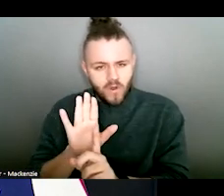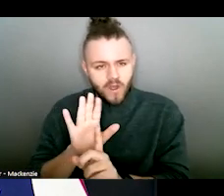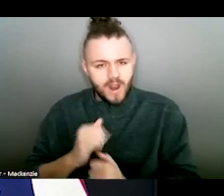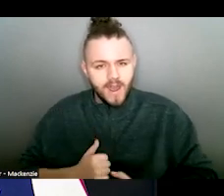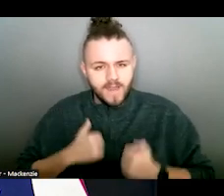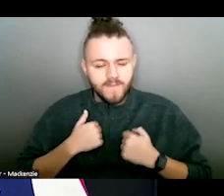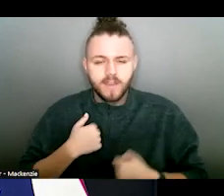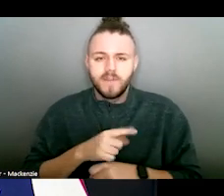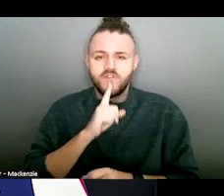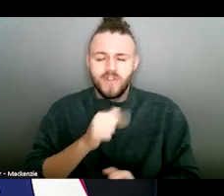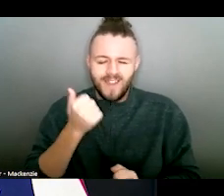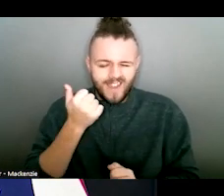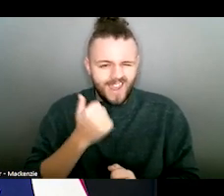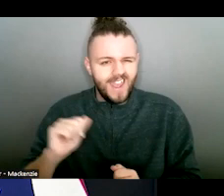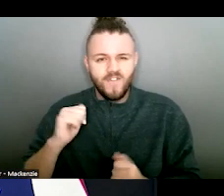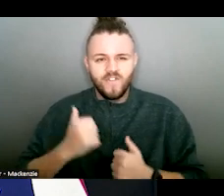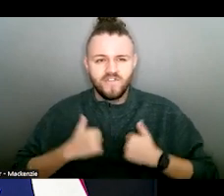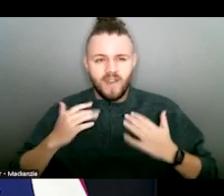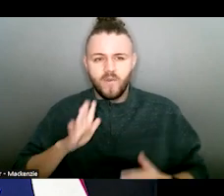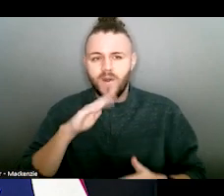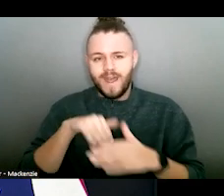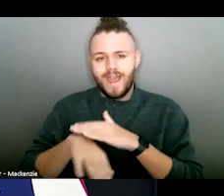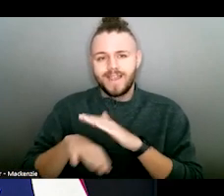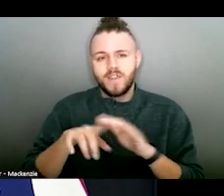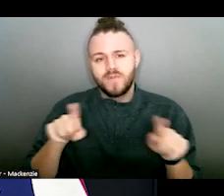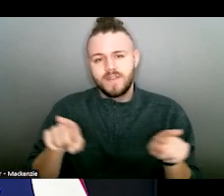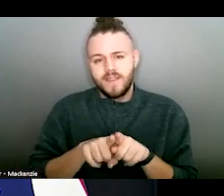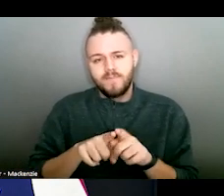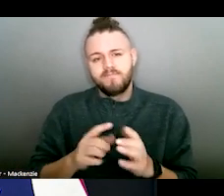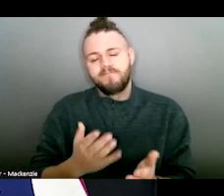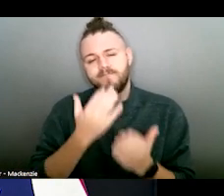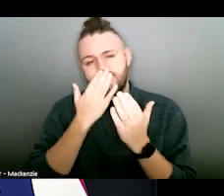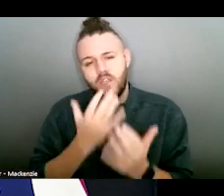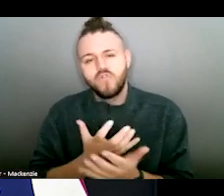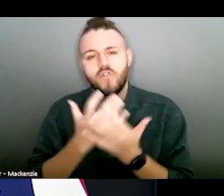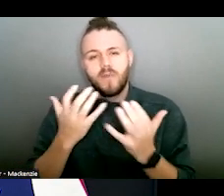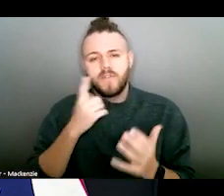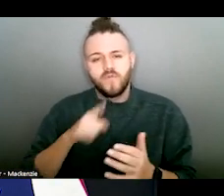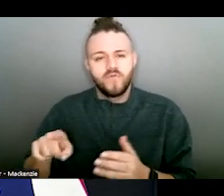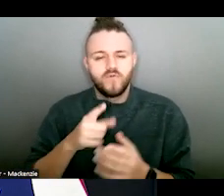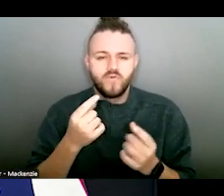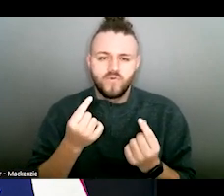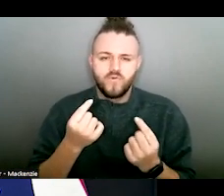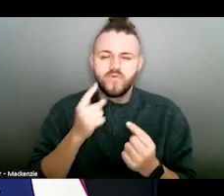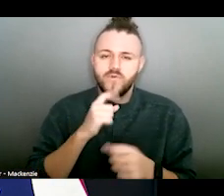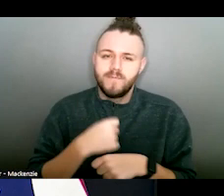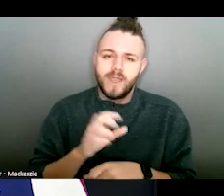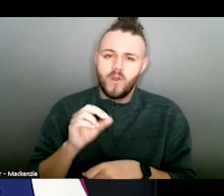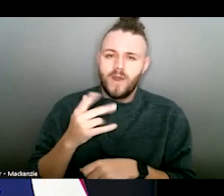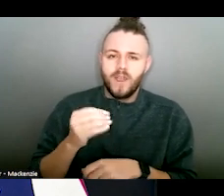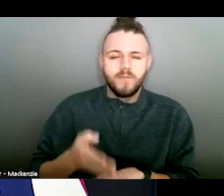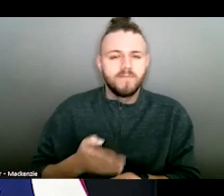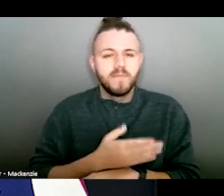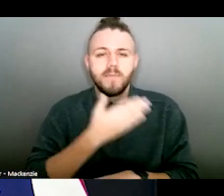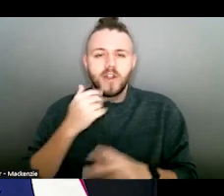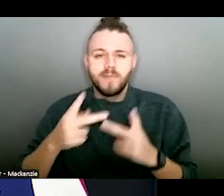life, so we can make sure every survivor will have access to the same. Thank you so much for all you do to make